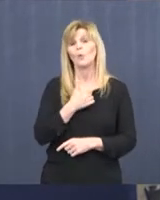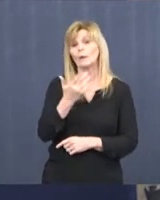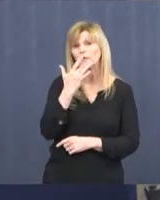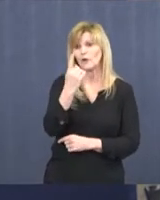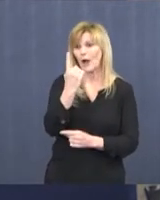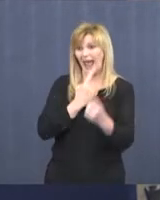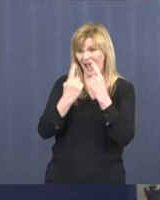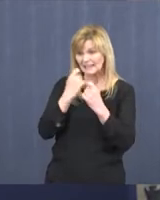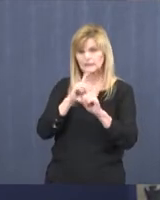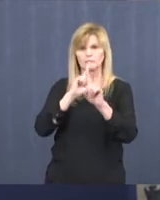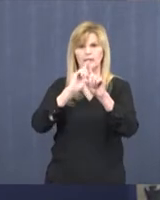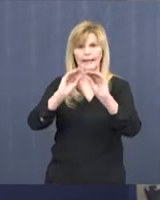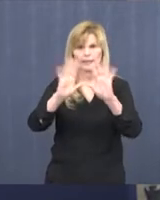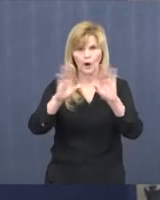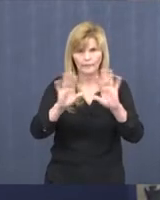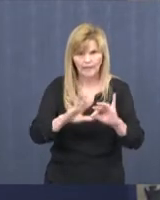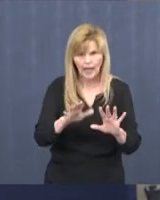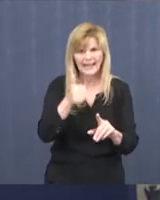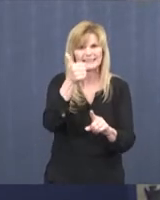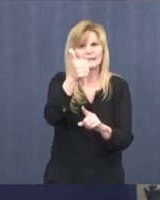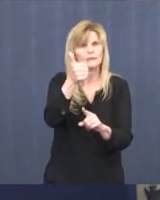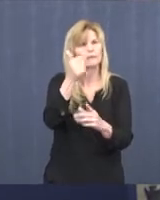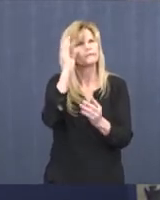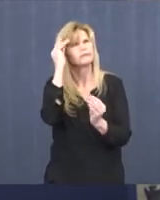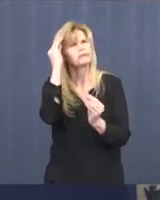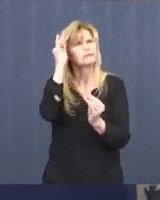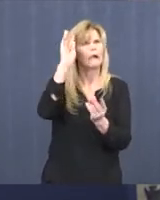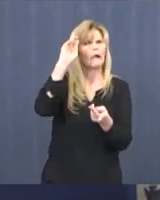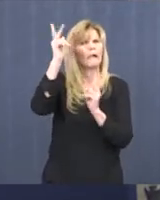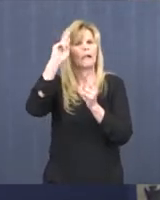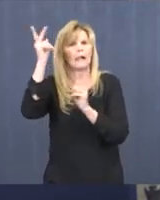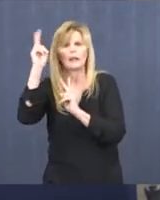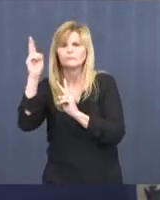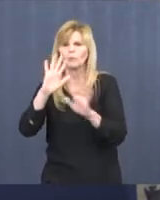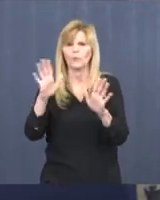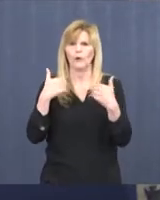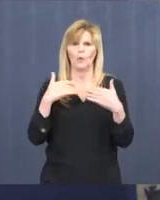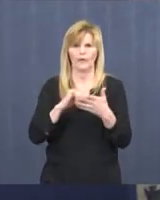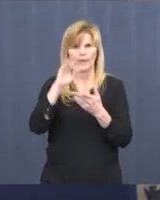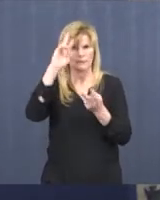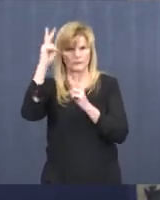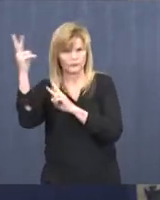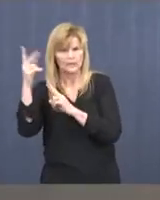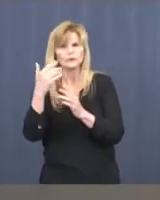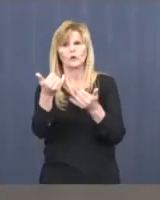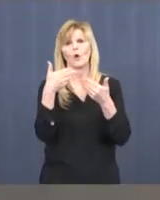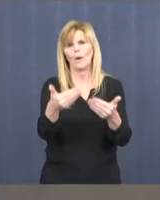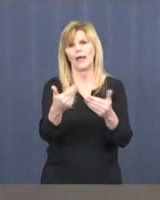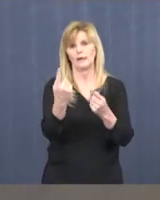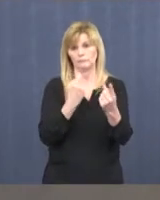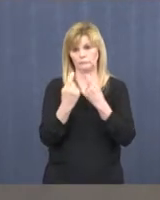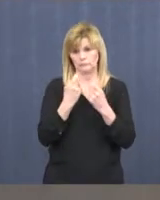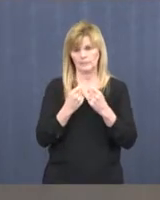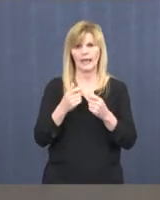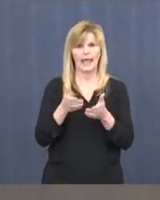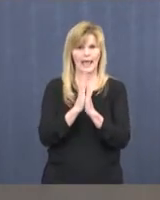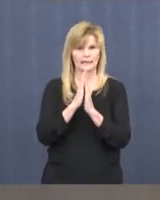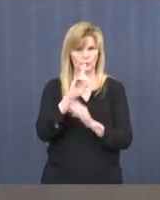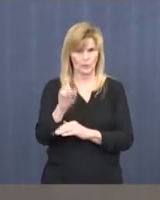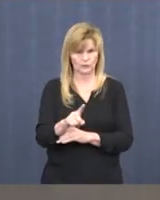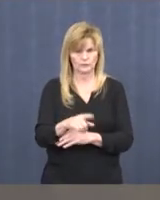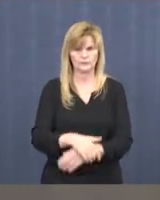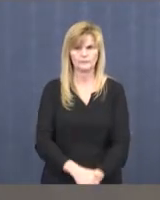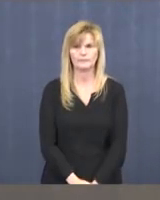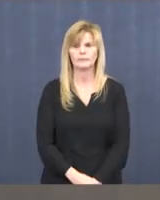your questions than have misinformation. Thanks. Thank you very much, Desi. And now we have Clay County Public